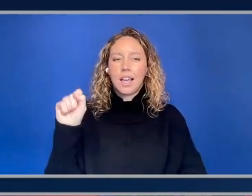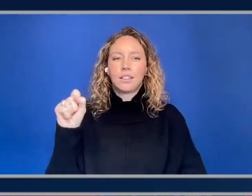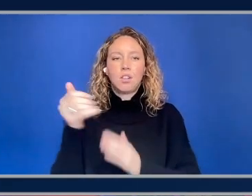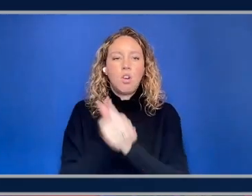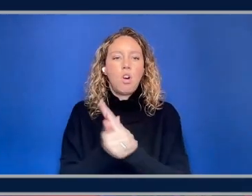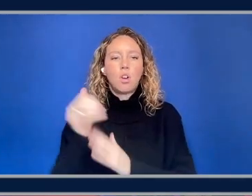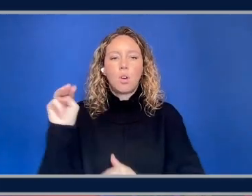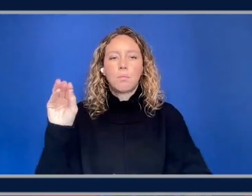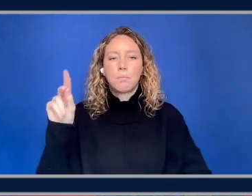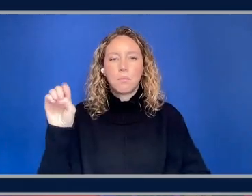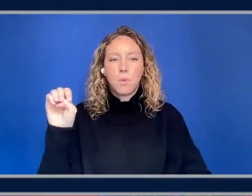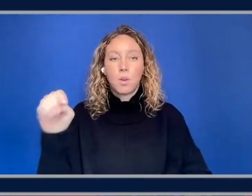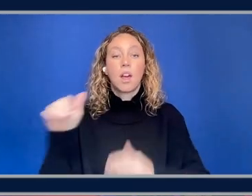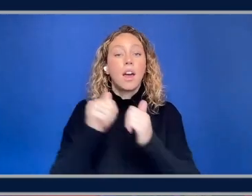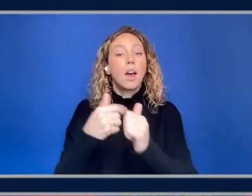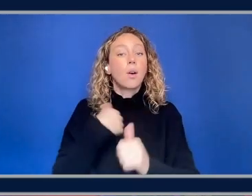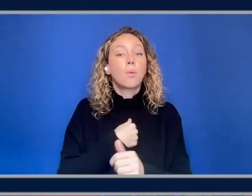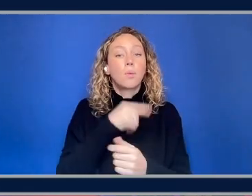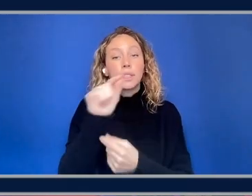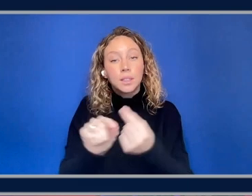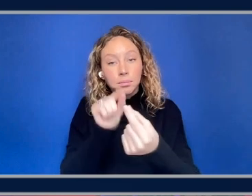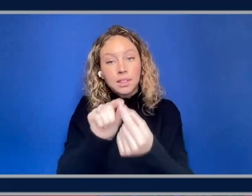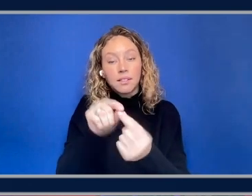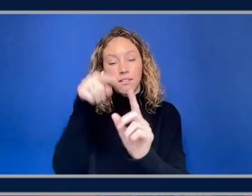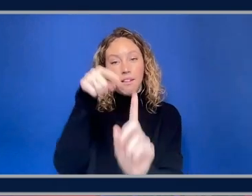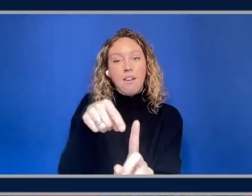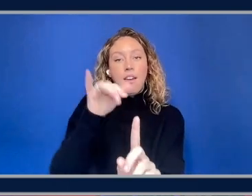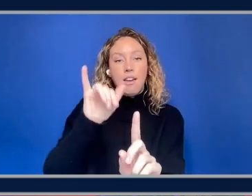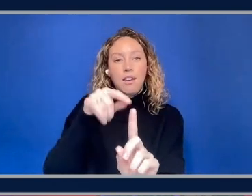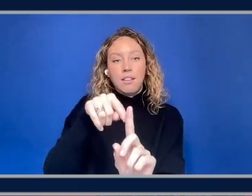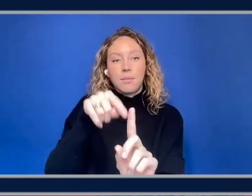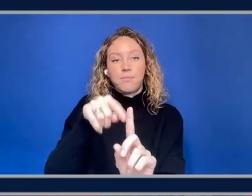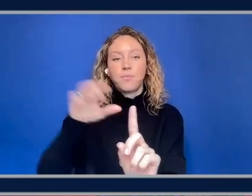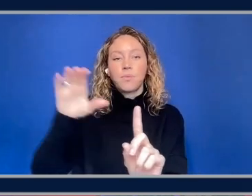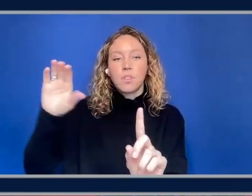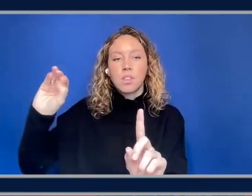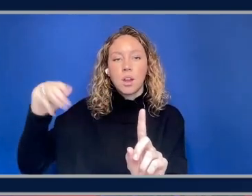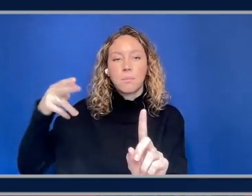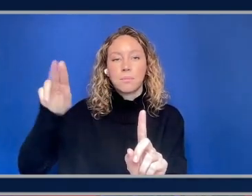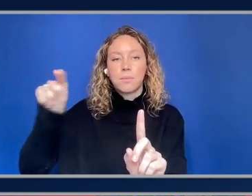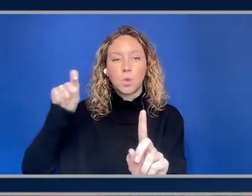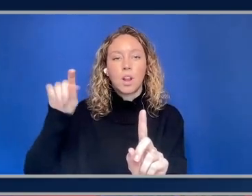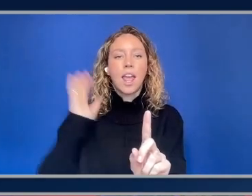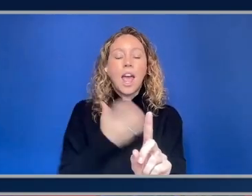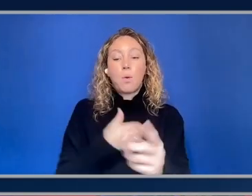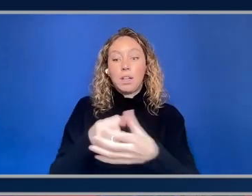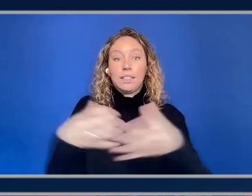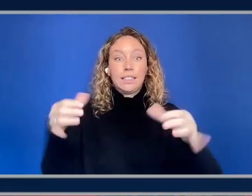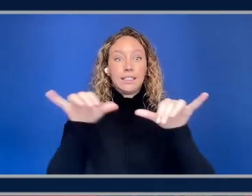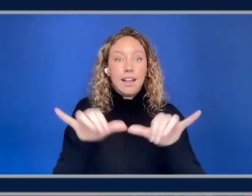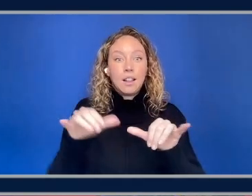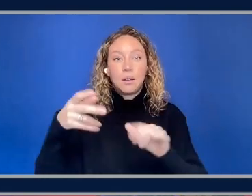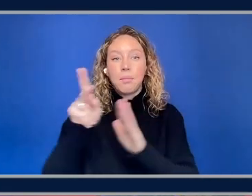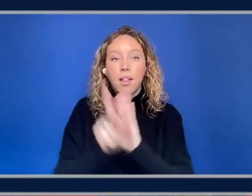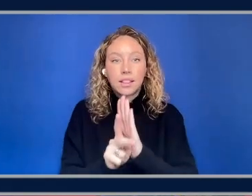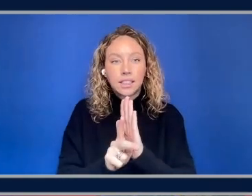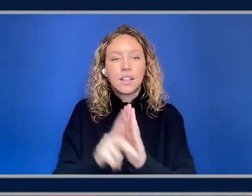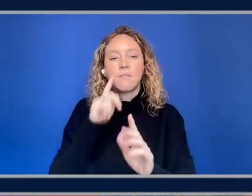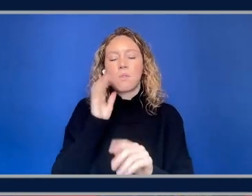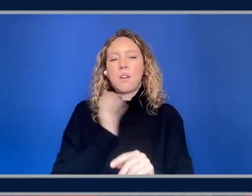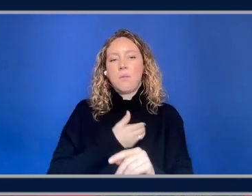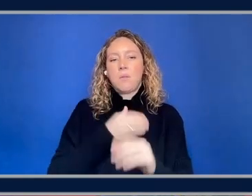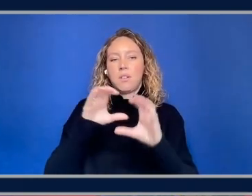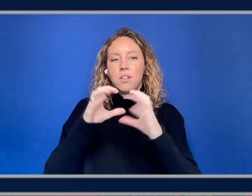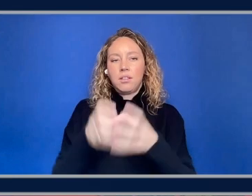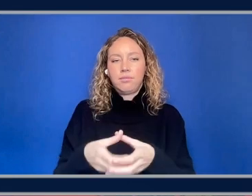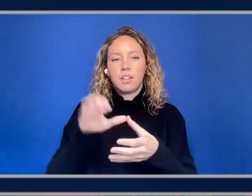way to specify effectively the compute scaling policies and configurations for your cluster. So all the things that you would like